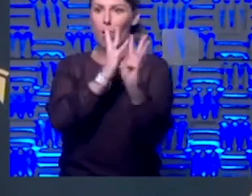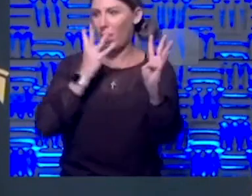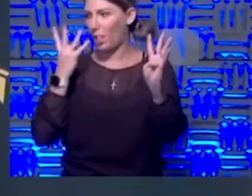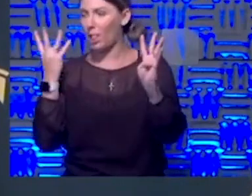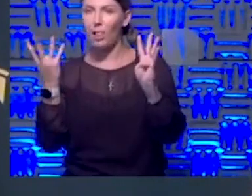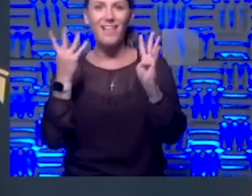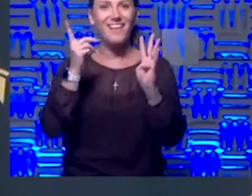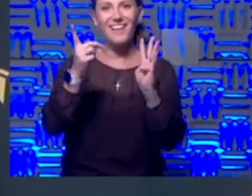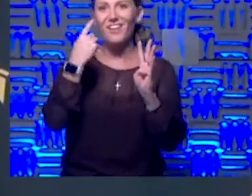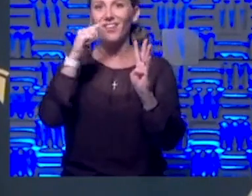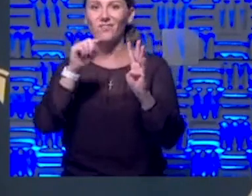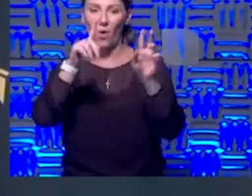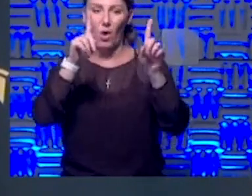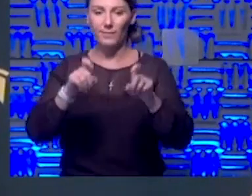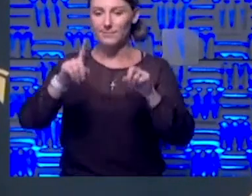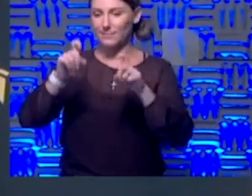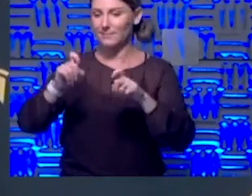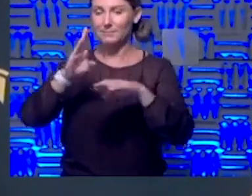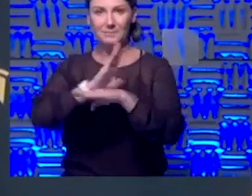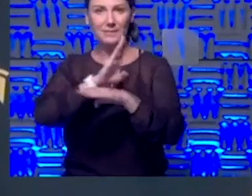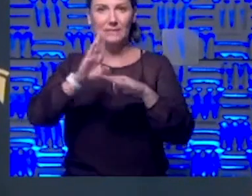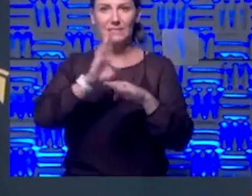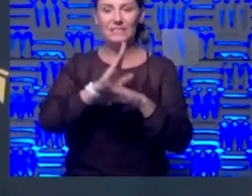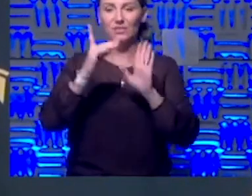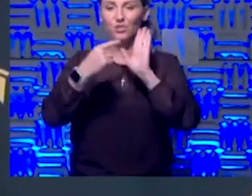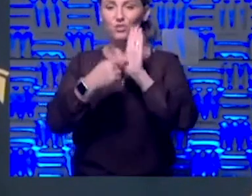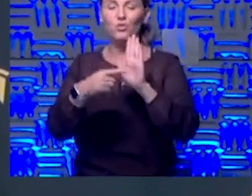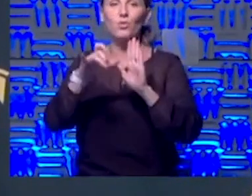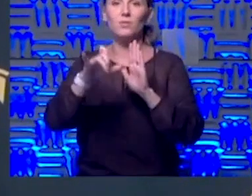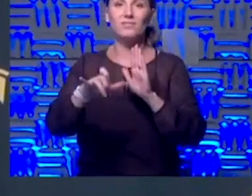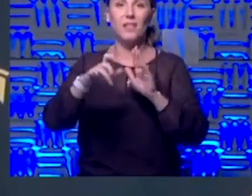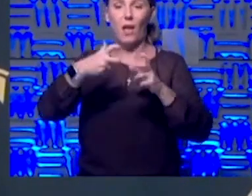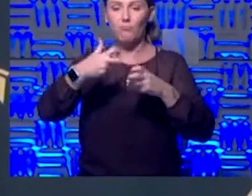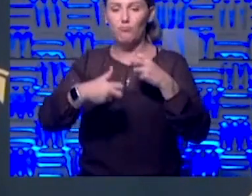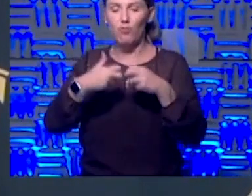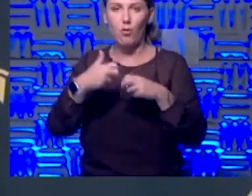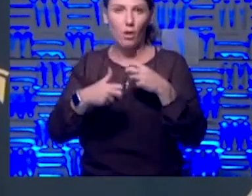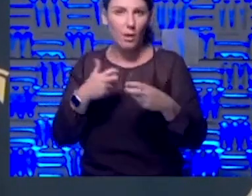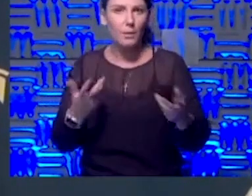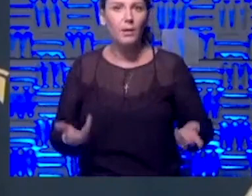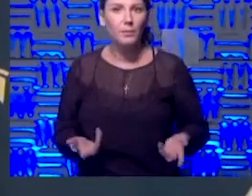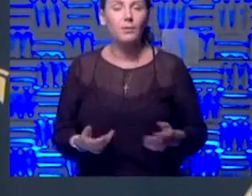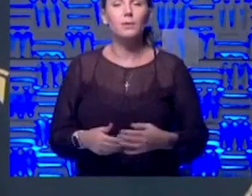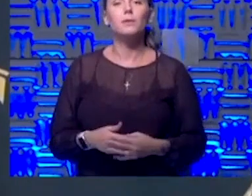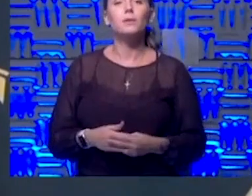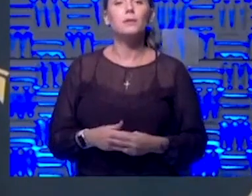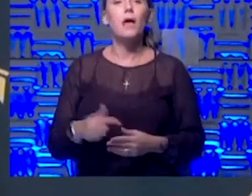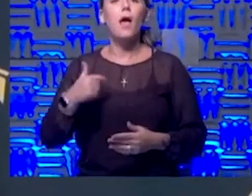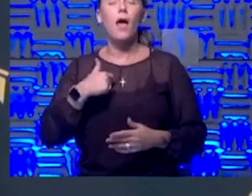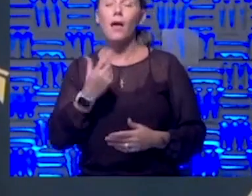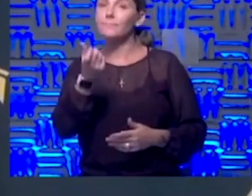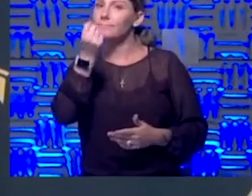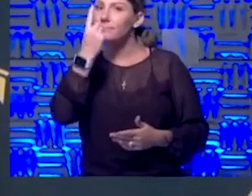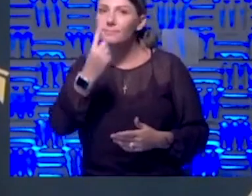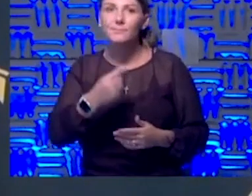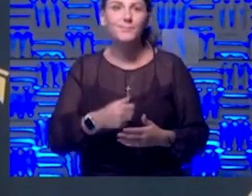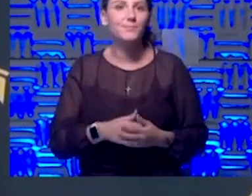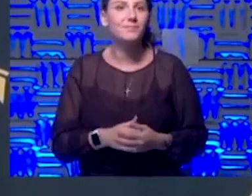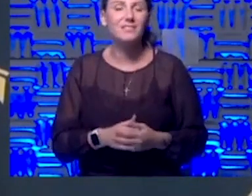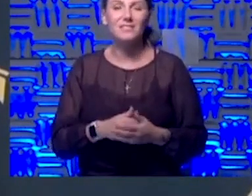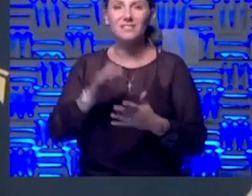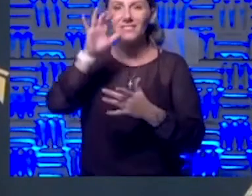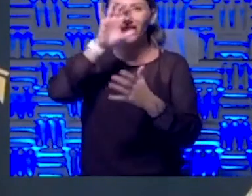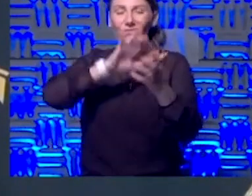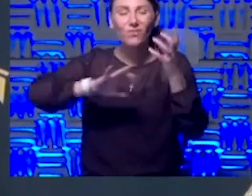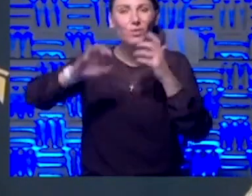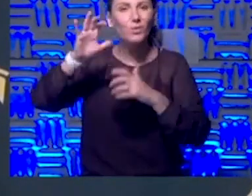facilities. And I think that that kind of illustrates this problem that we have that, you know, I get it. It is, it's confusing.